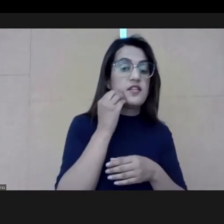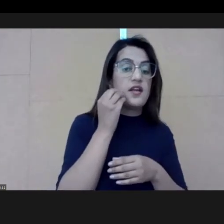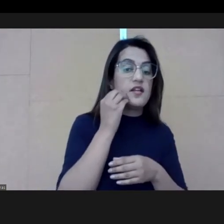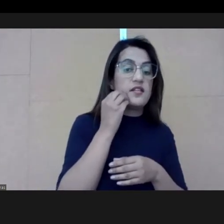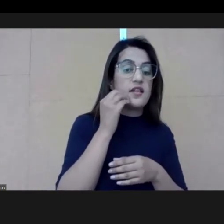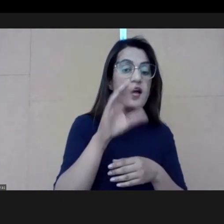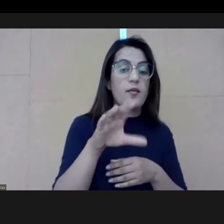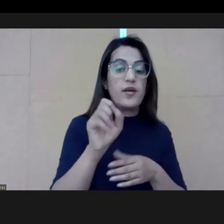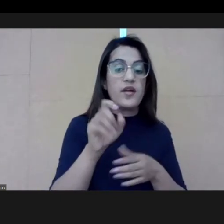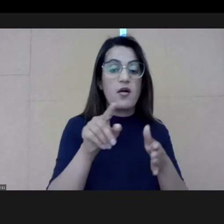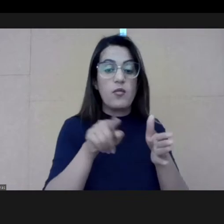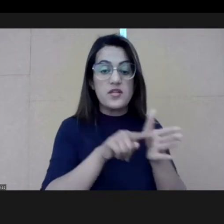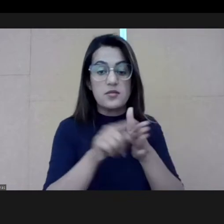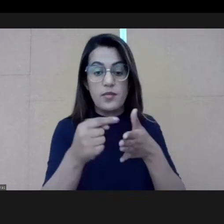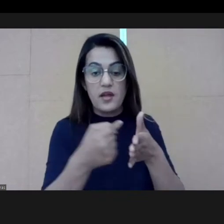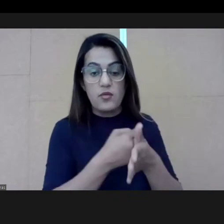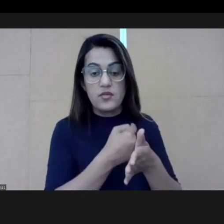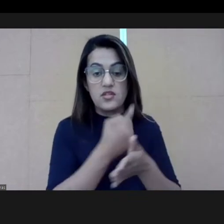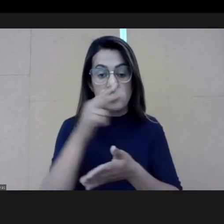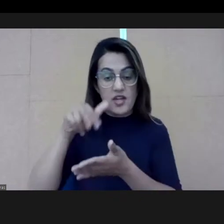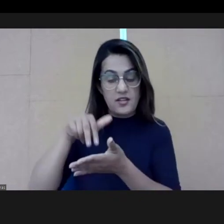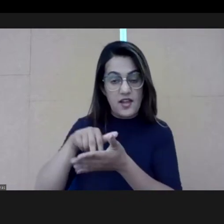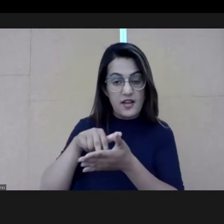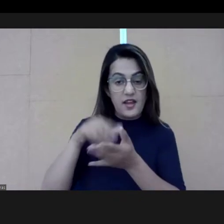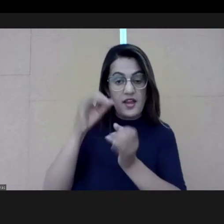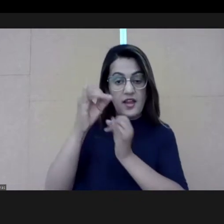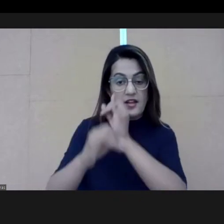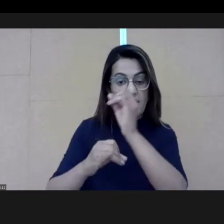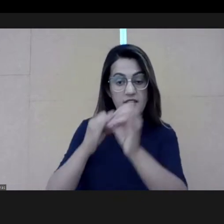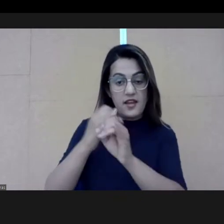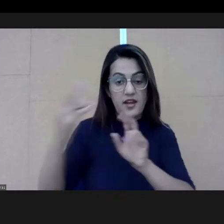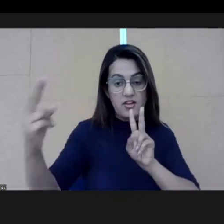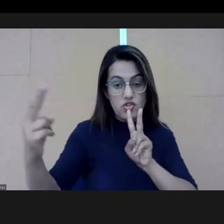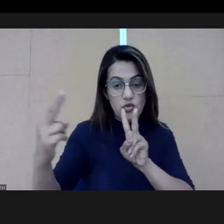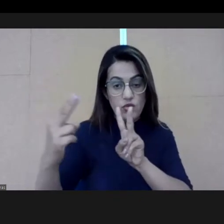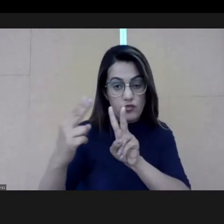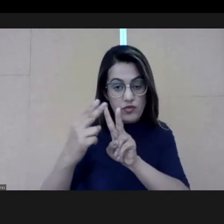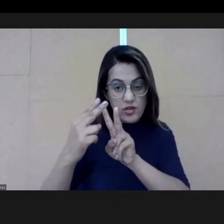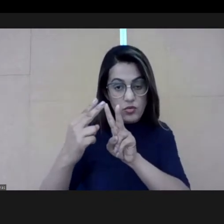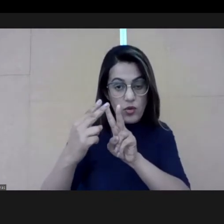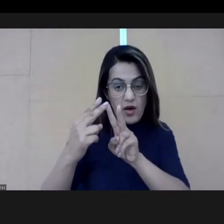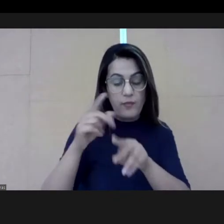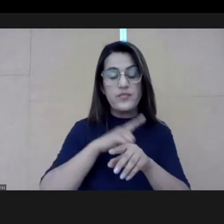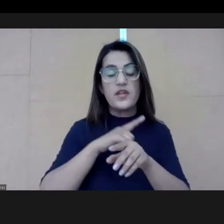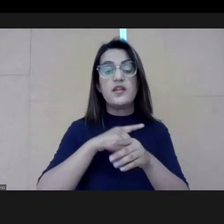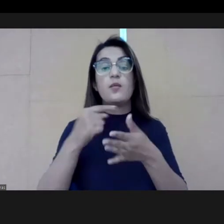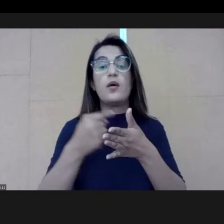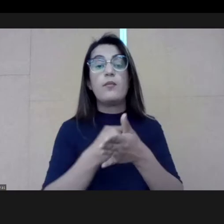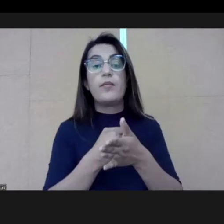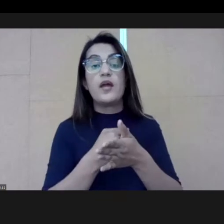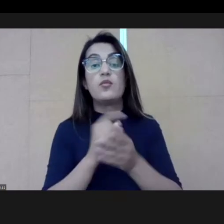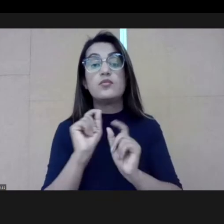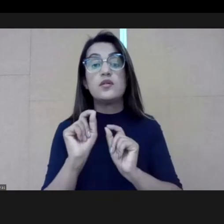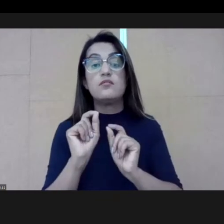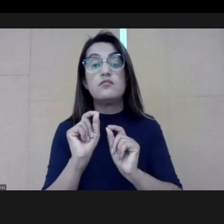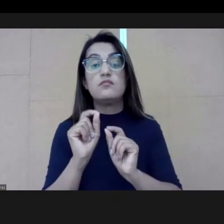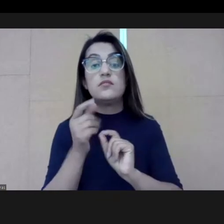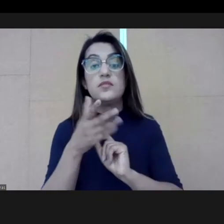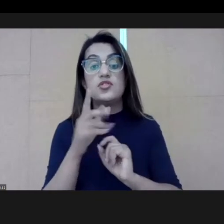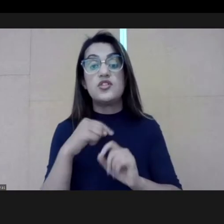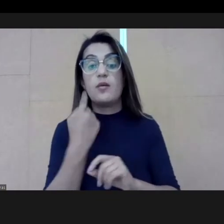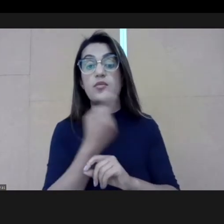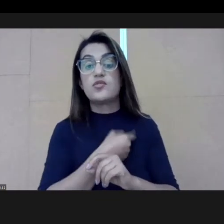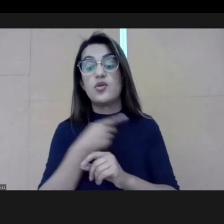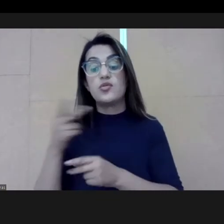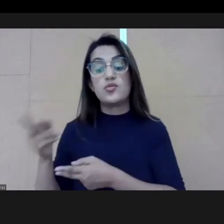We're going to try to get some questions from the internet, from people that are here. And I think João has a question.